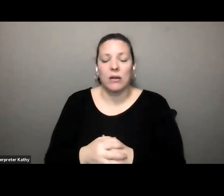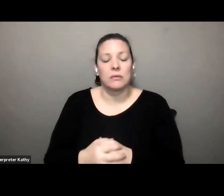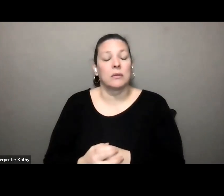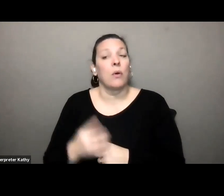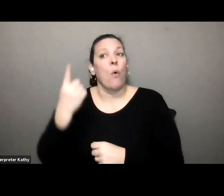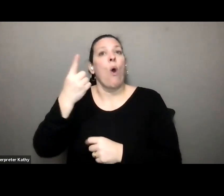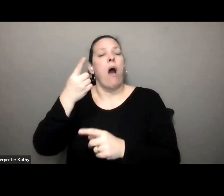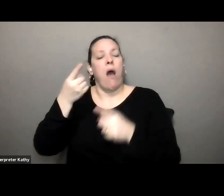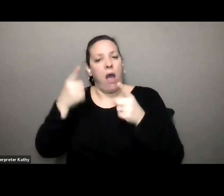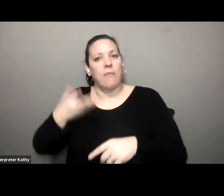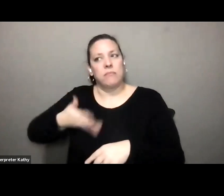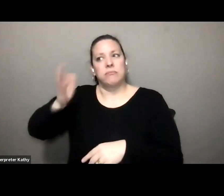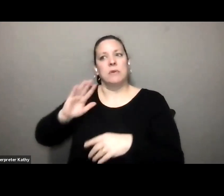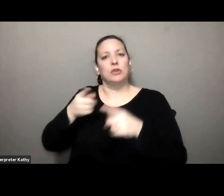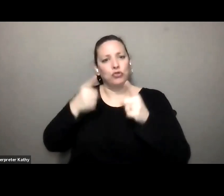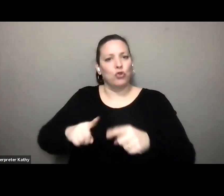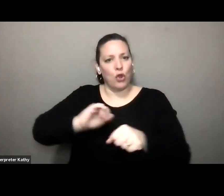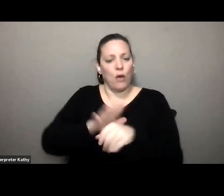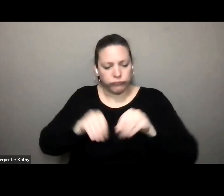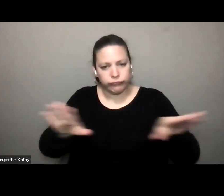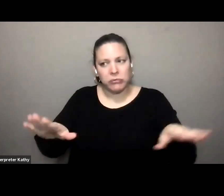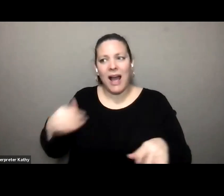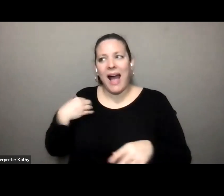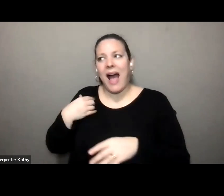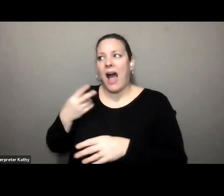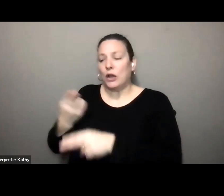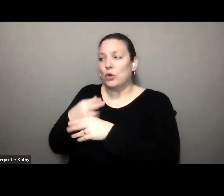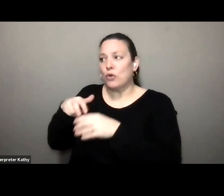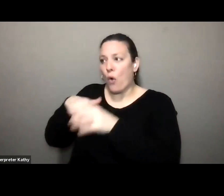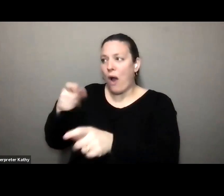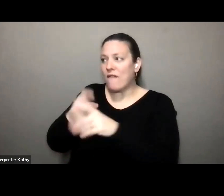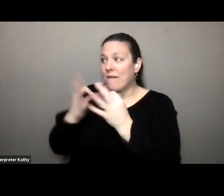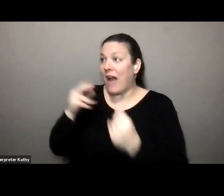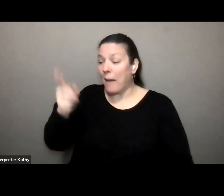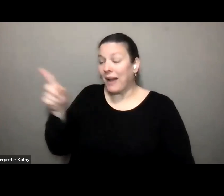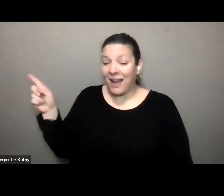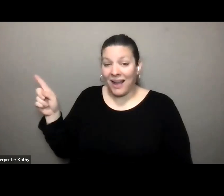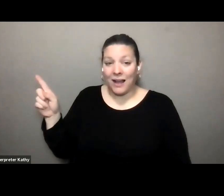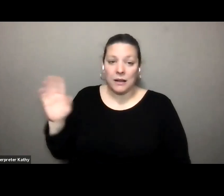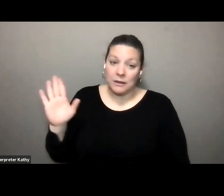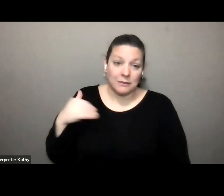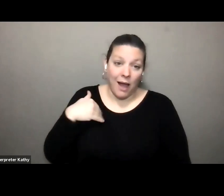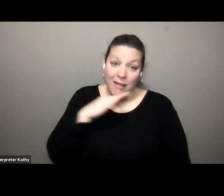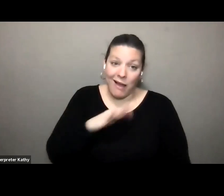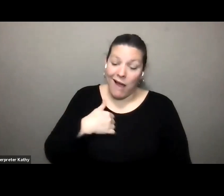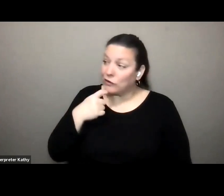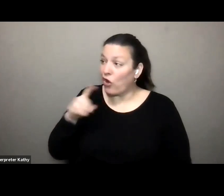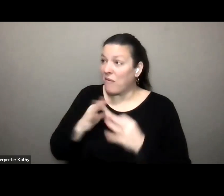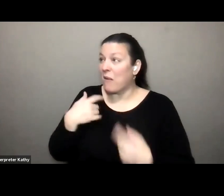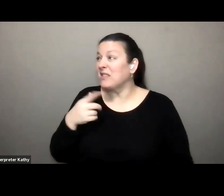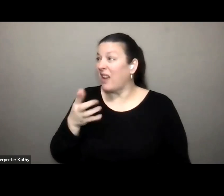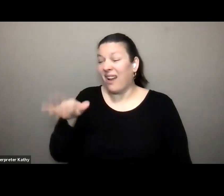had rides from family and i cannot lie i told my family and they thought it was quite amusing but i said you know